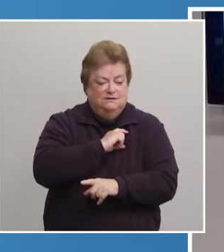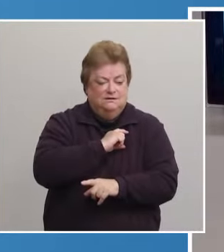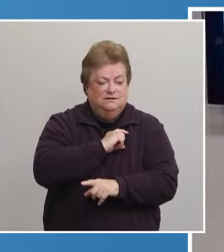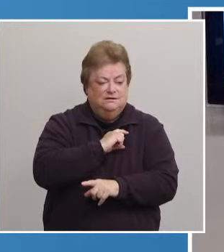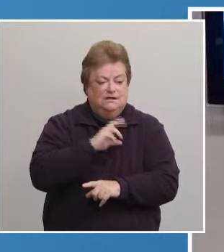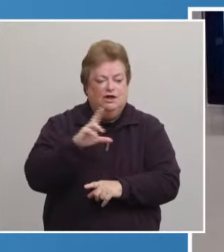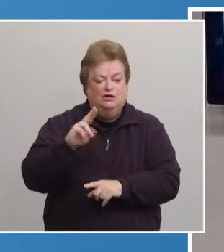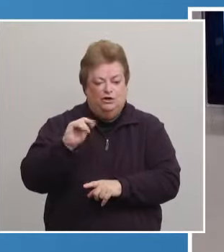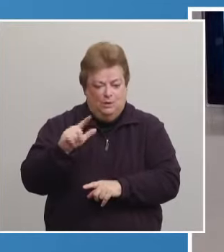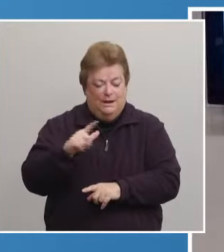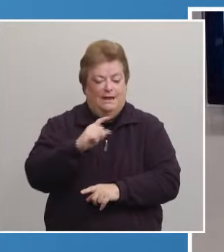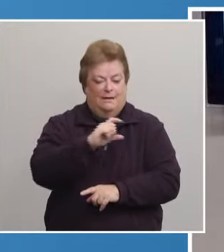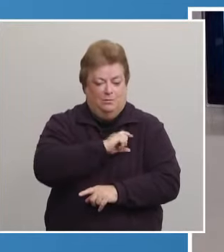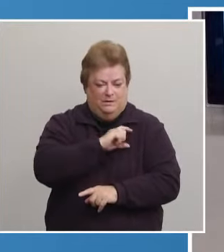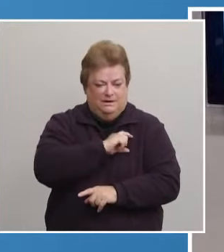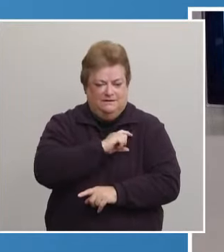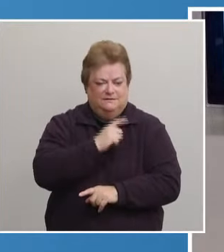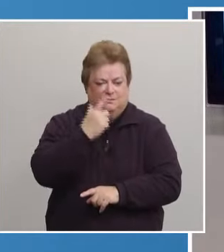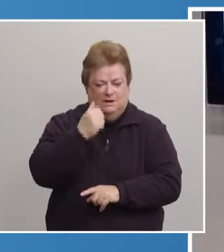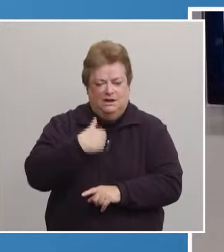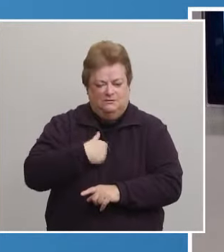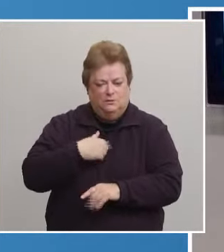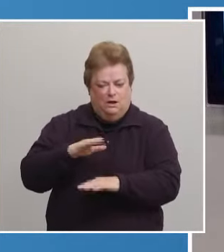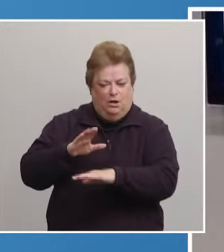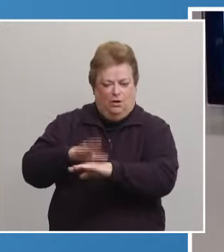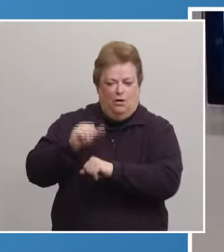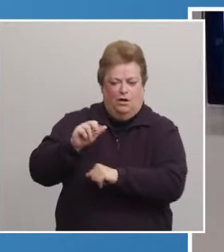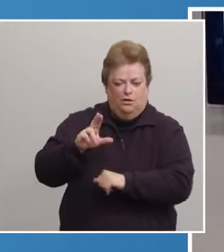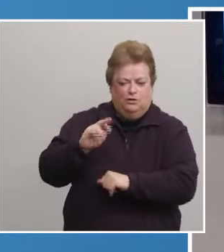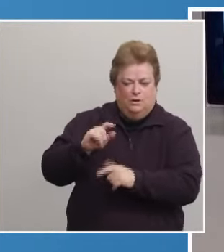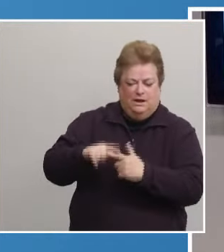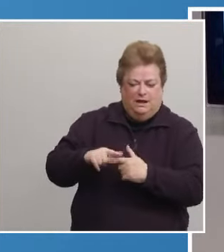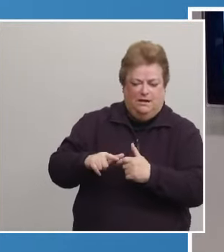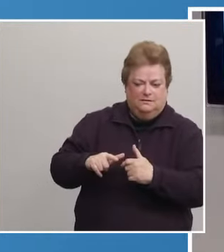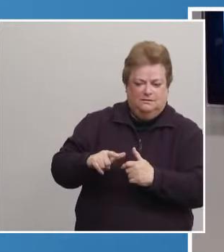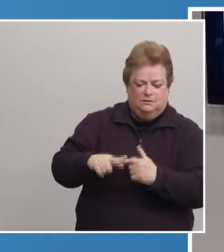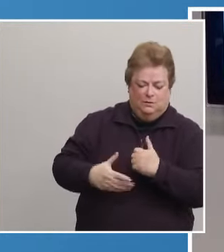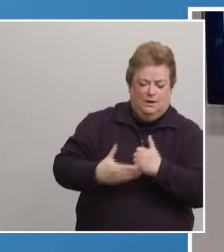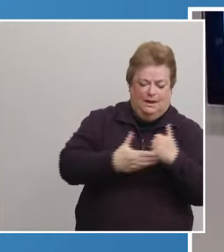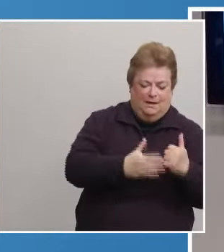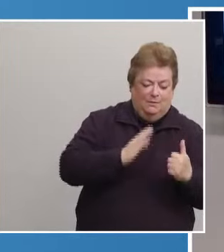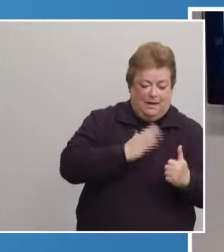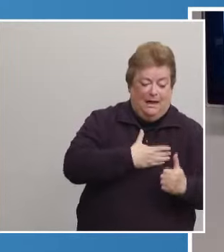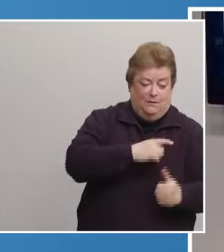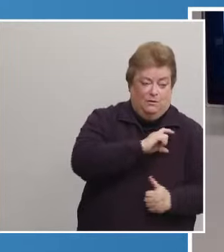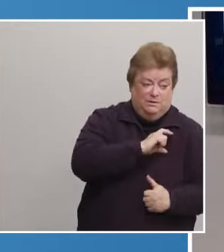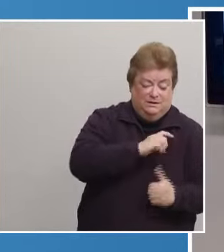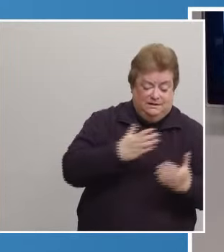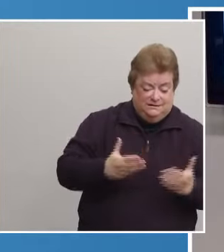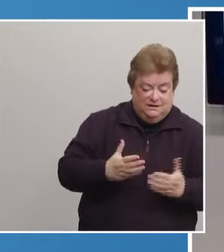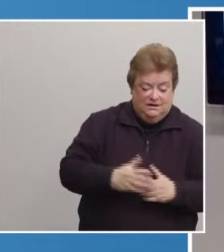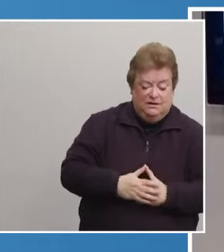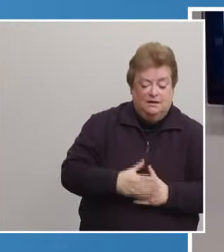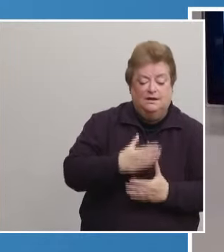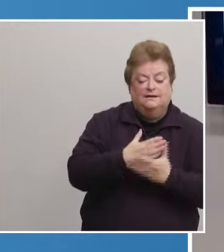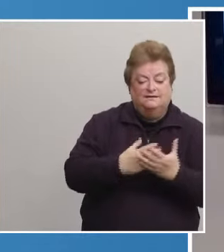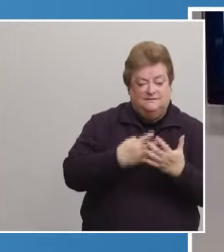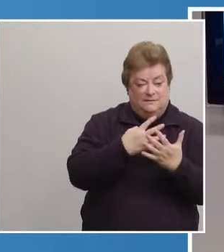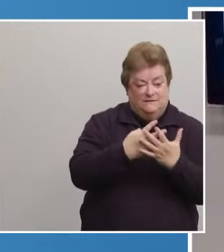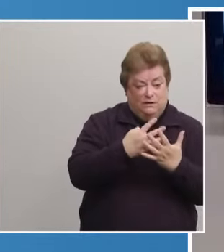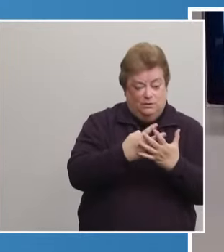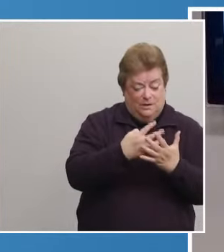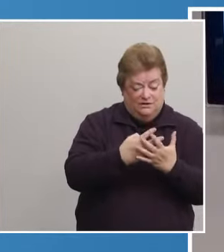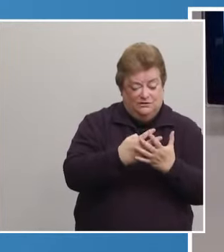UNL police, because we call in UNL police to assist our police here. Some of our corrections staff,